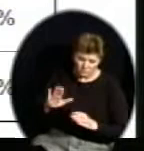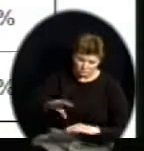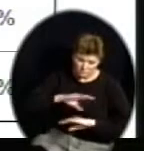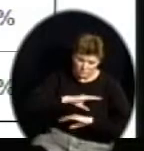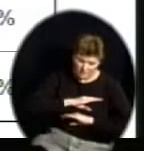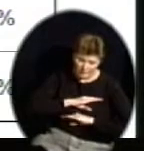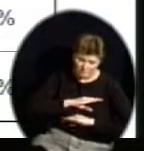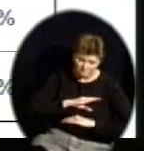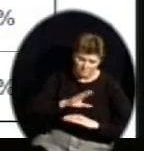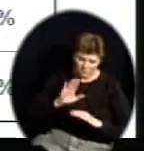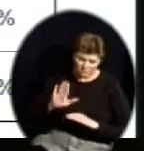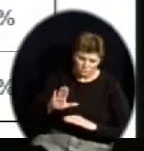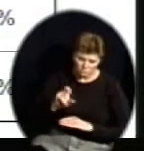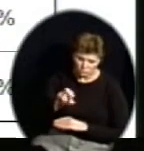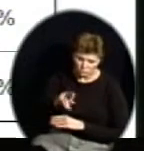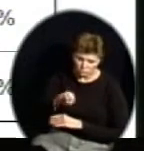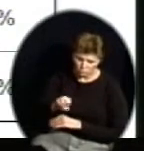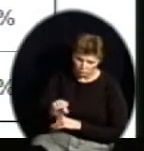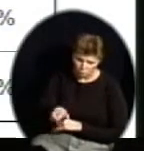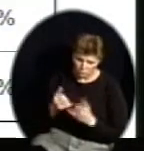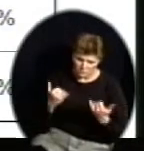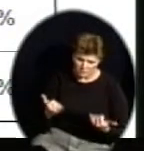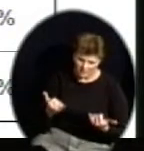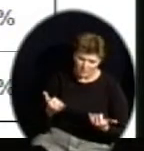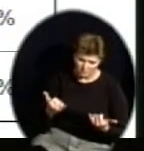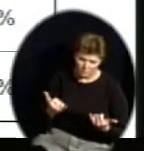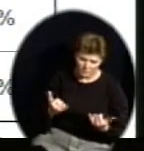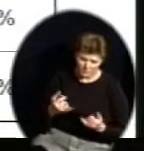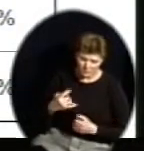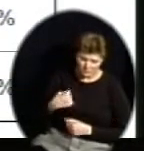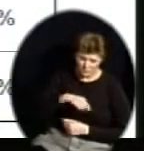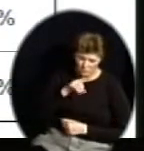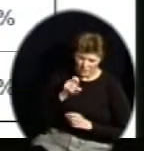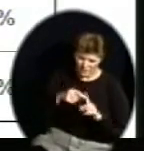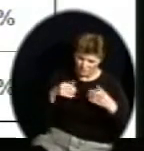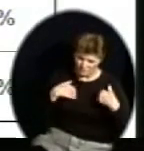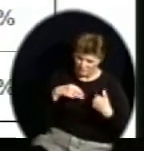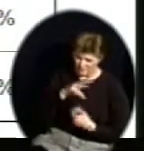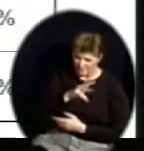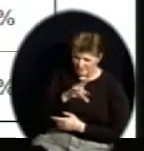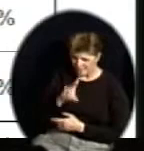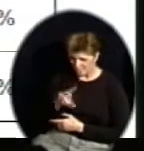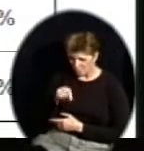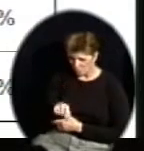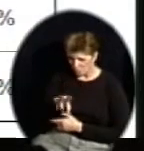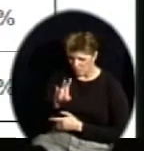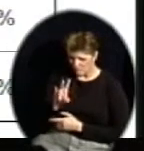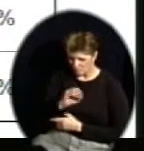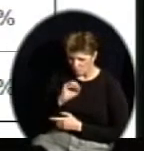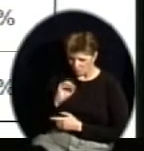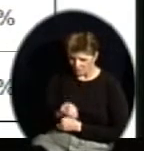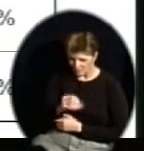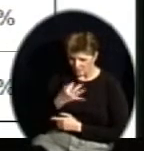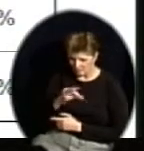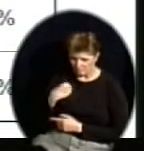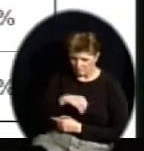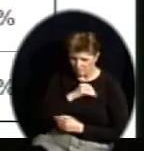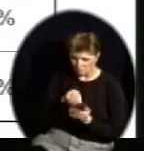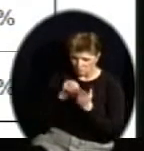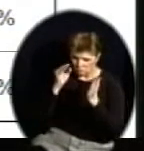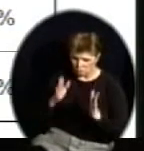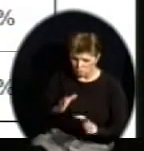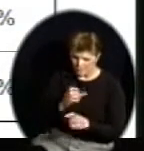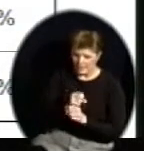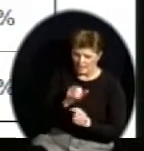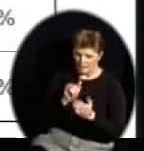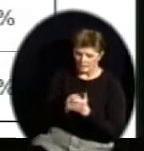.7% of our students had to meet standard or be proficient or higher for AYP, and you can see for math, and they're different